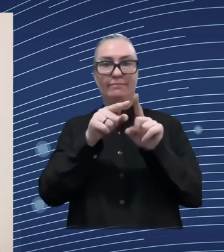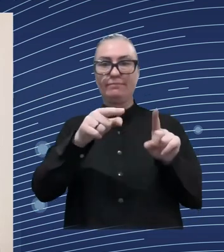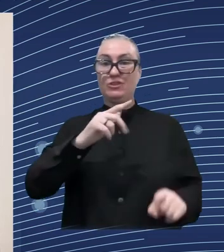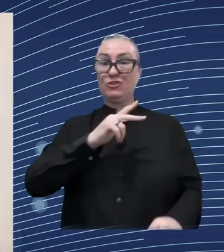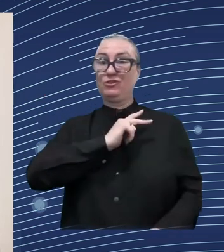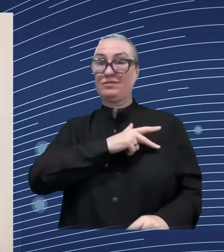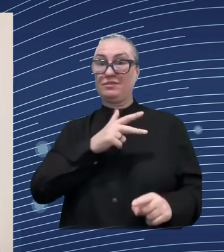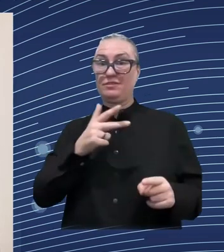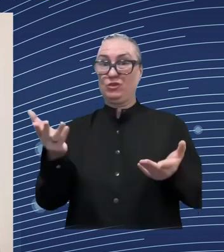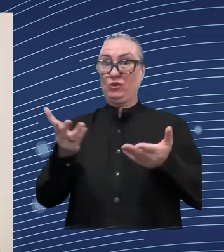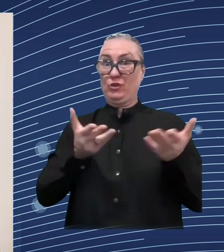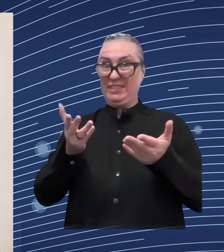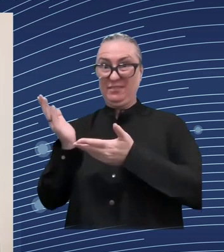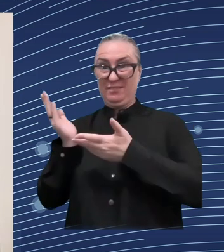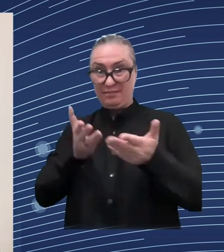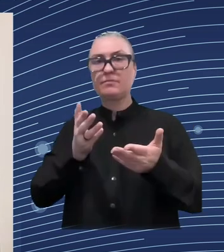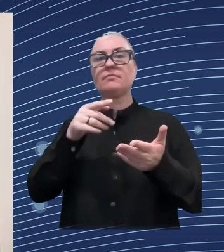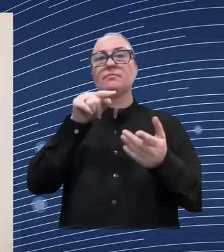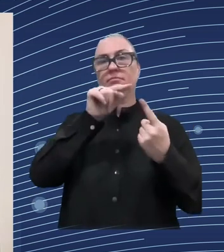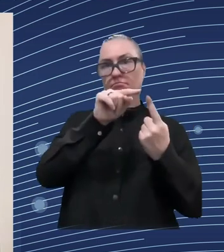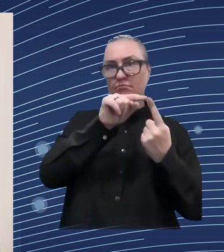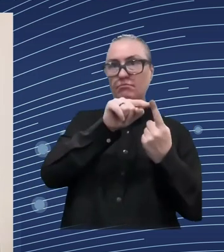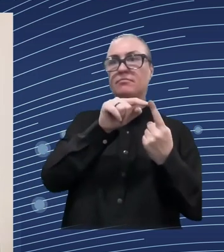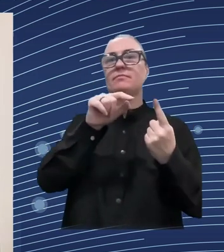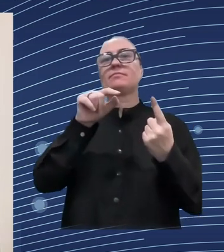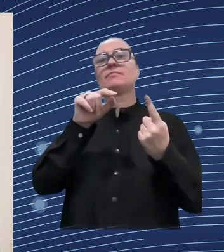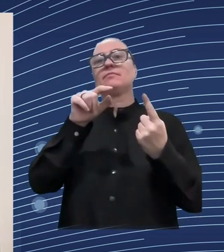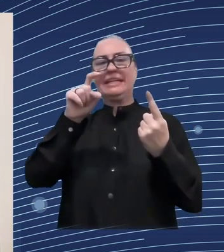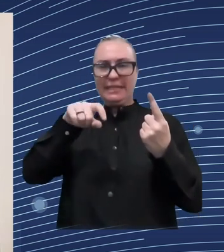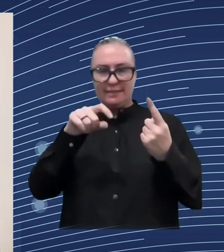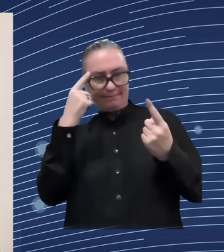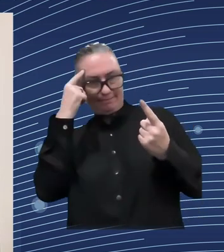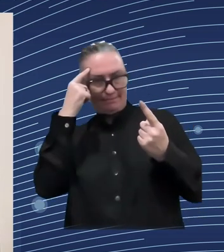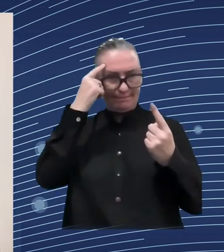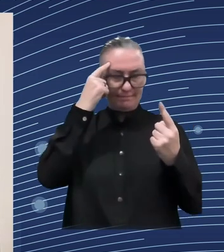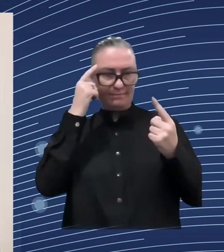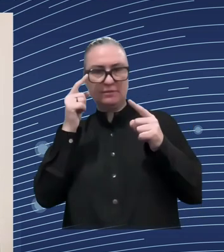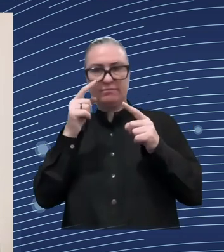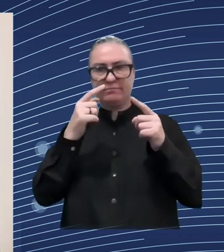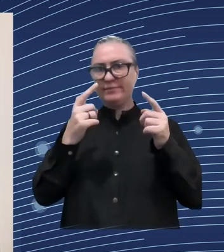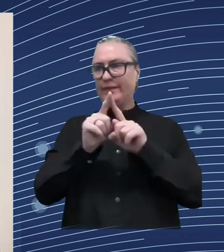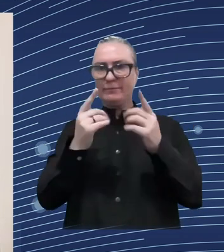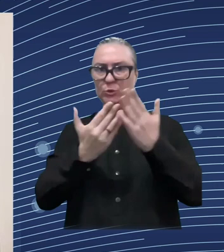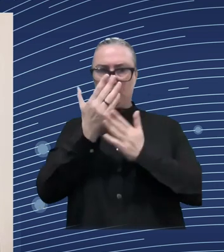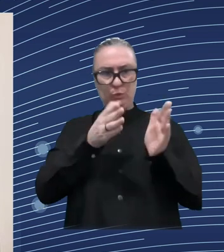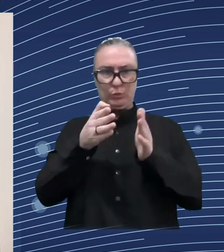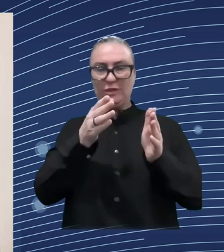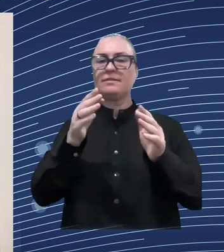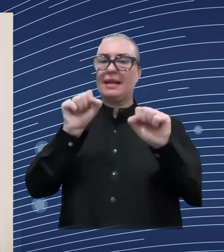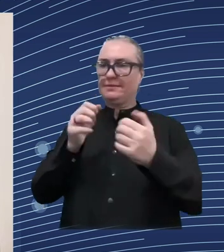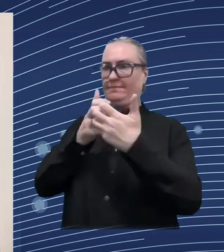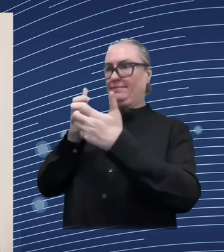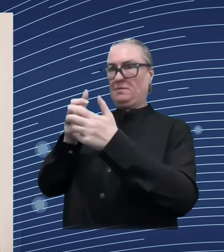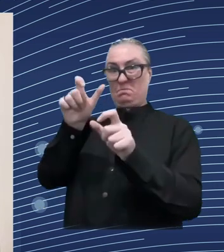the availability of care services for individuals with disabilities for older persons as this will also have